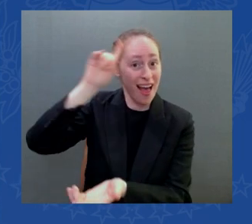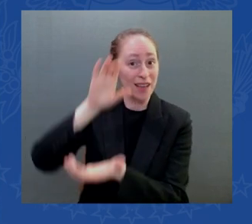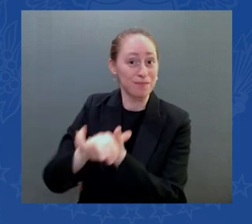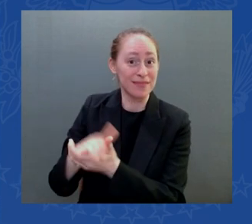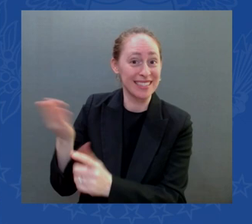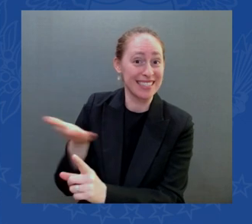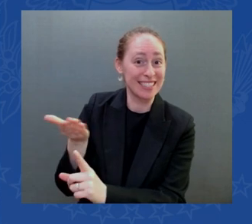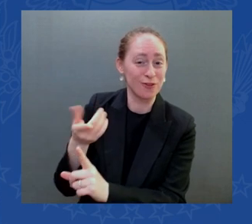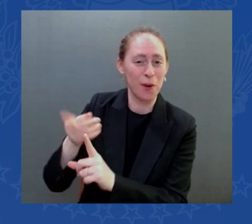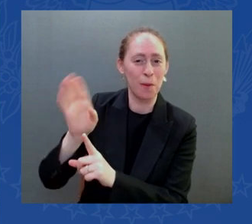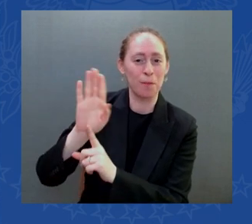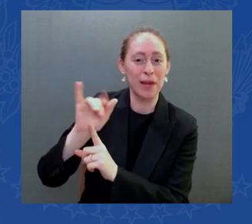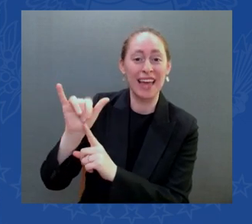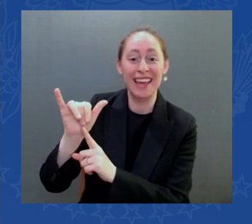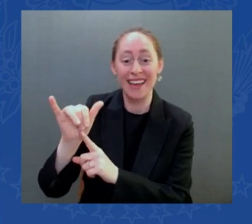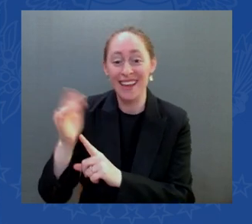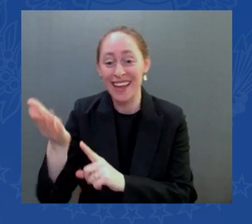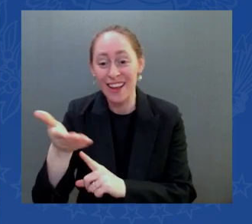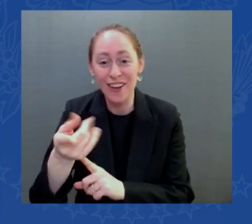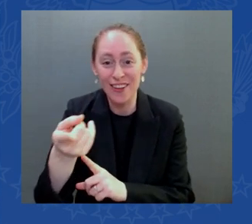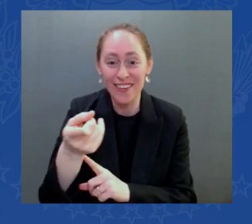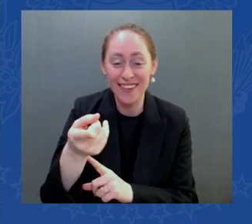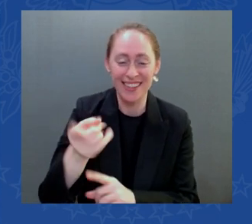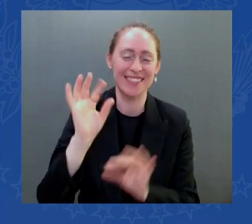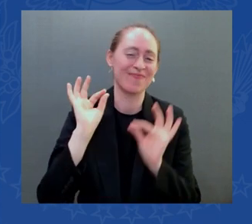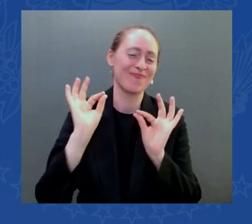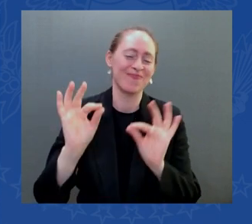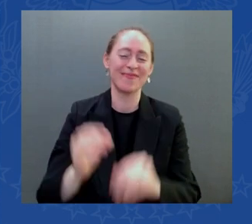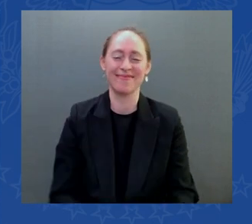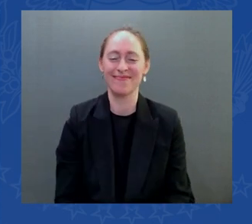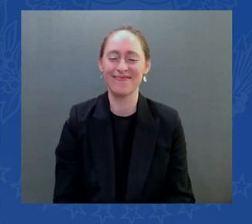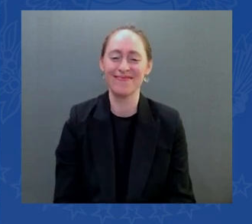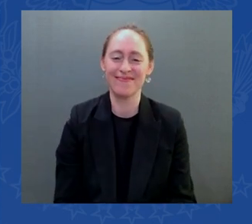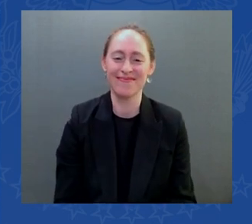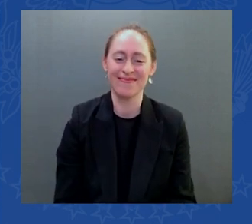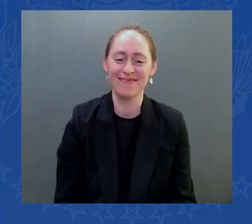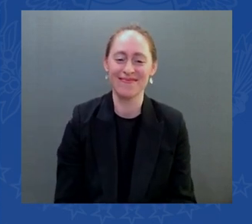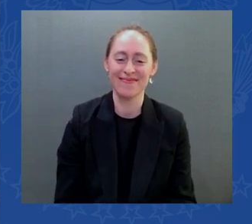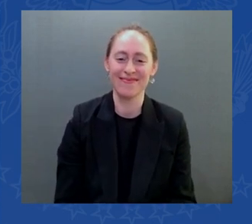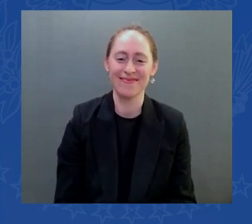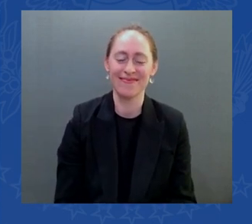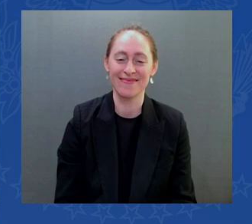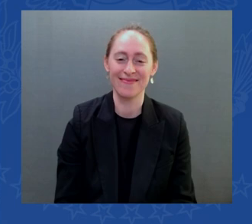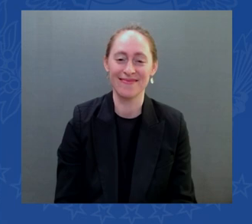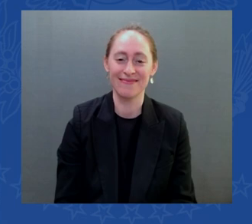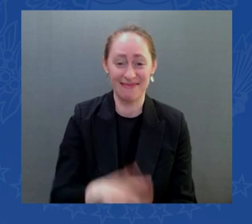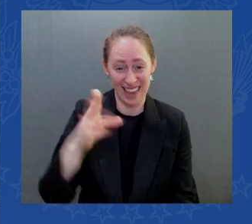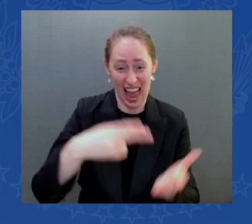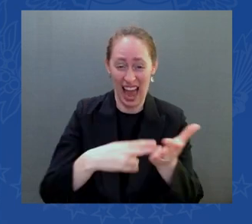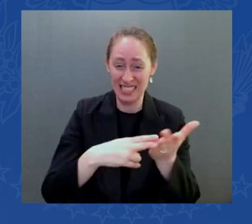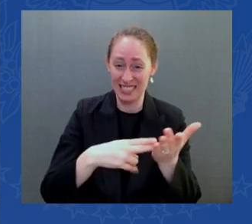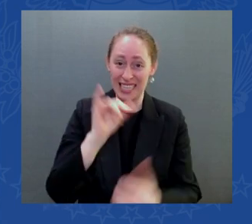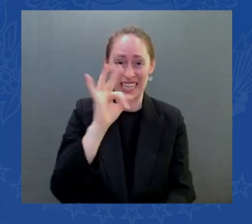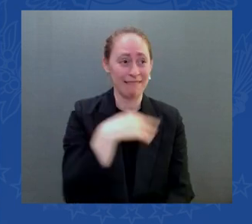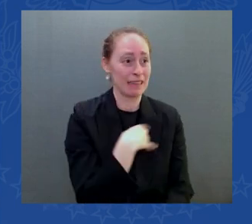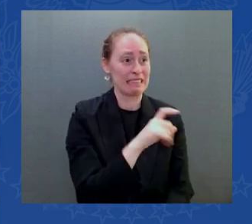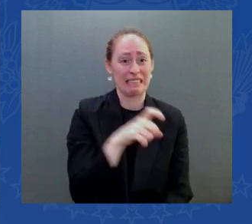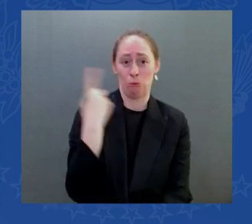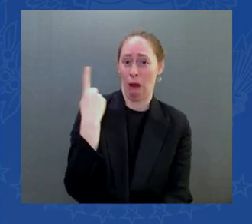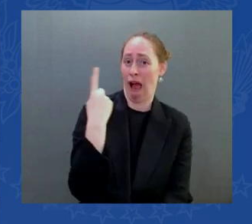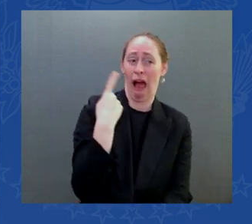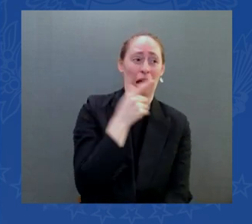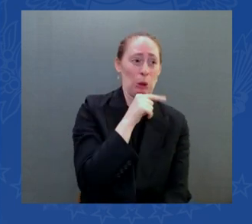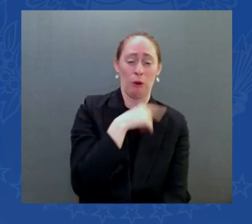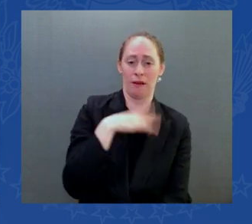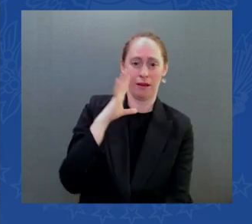I can only have one guy in the foxhole with me I picked Billy good to see you Billy and I want to